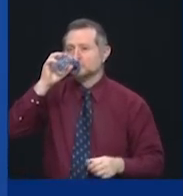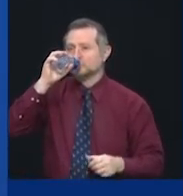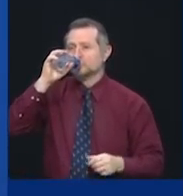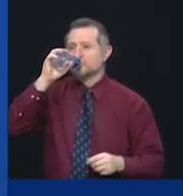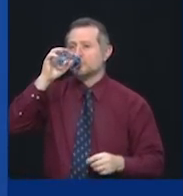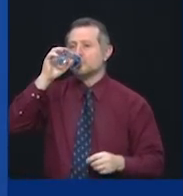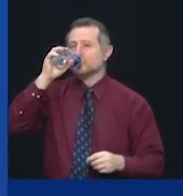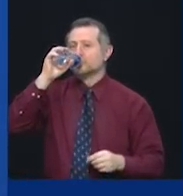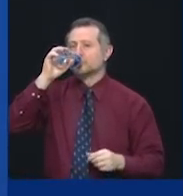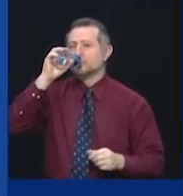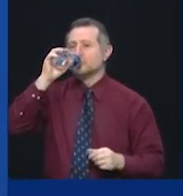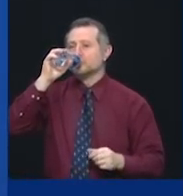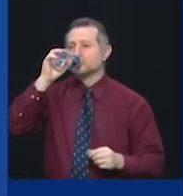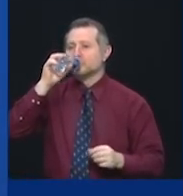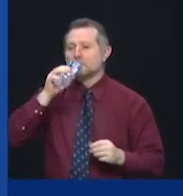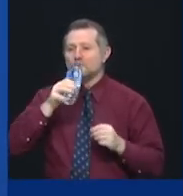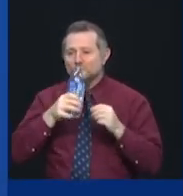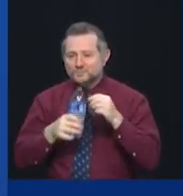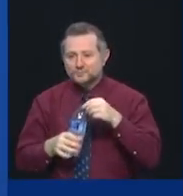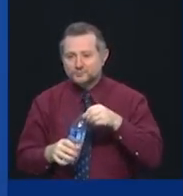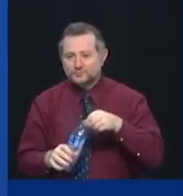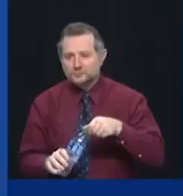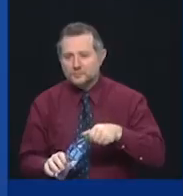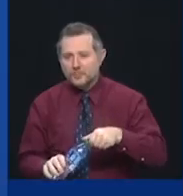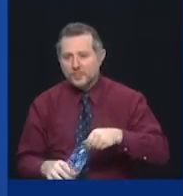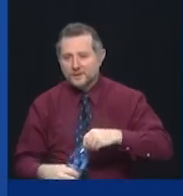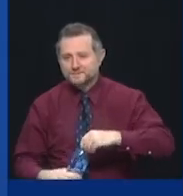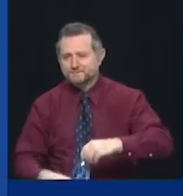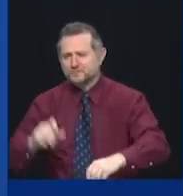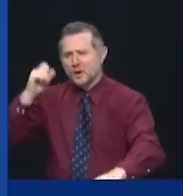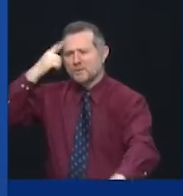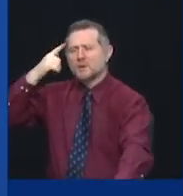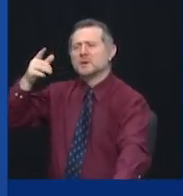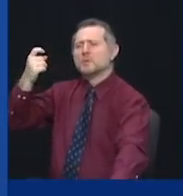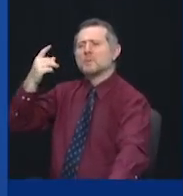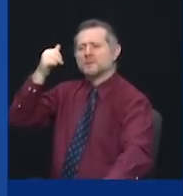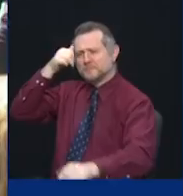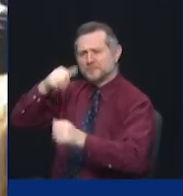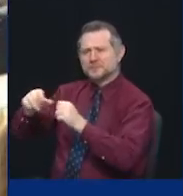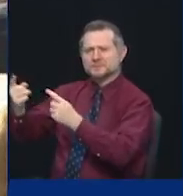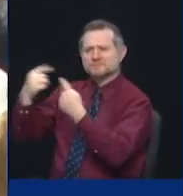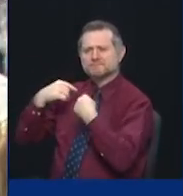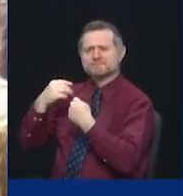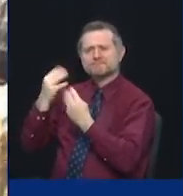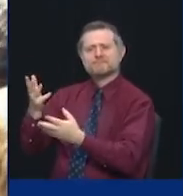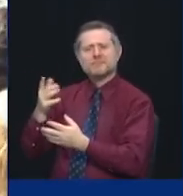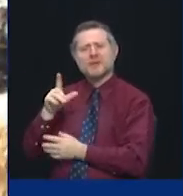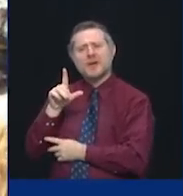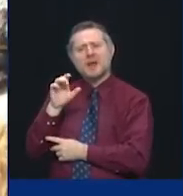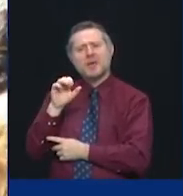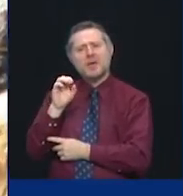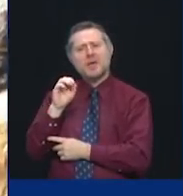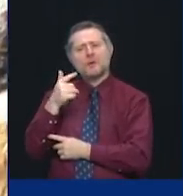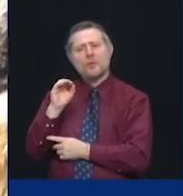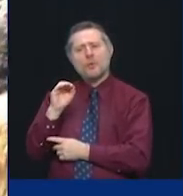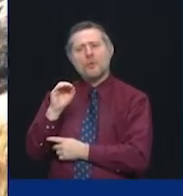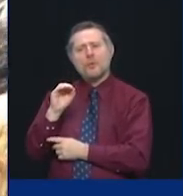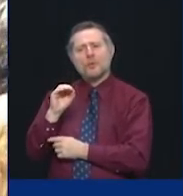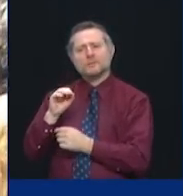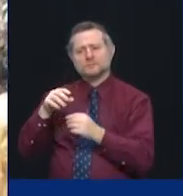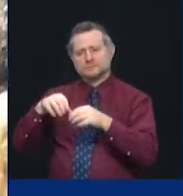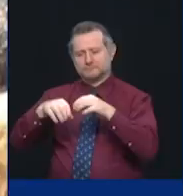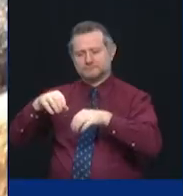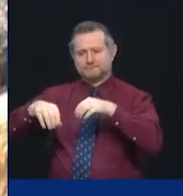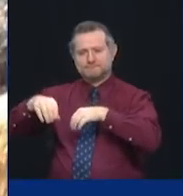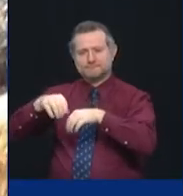Governor, one thing, if I may. When you came here last, we gave you a Lego model of the original building. I'm